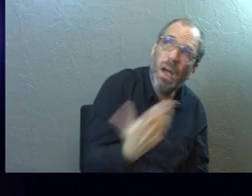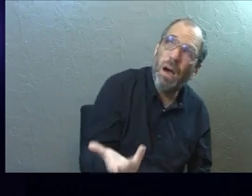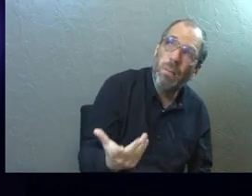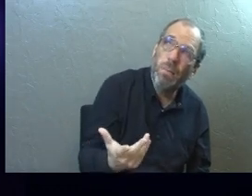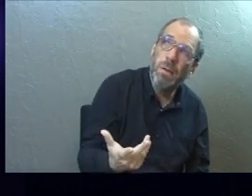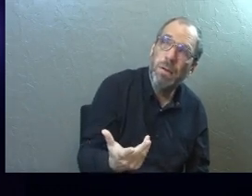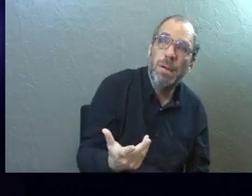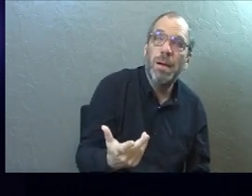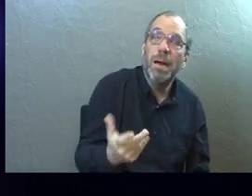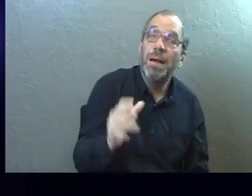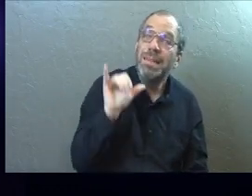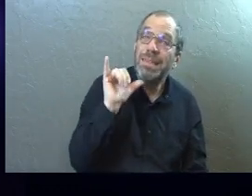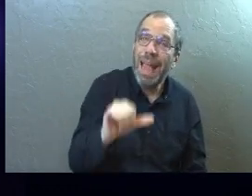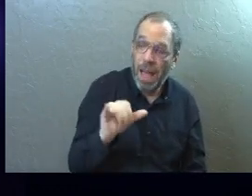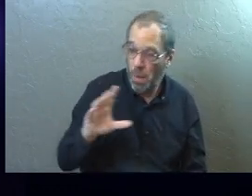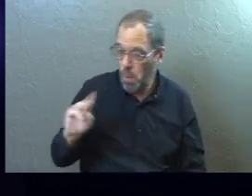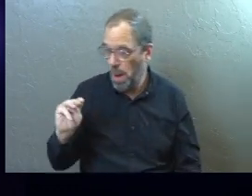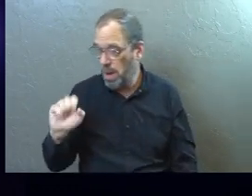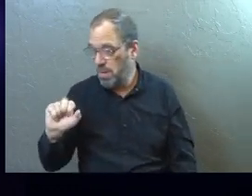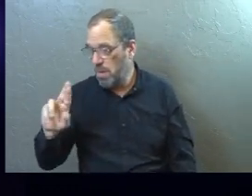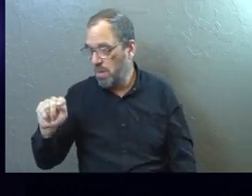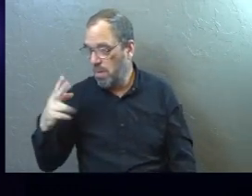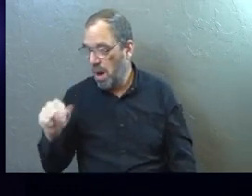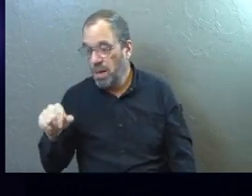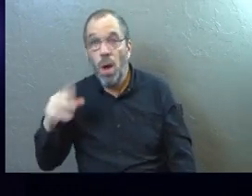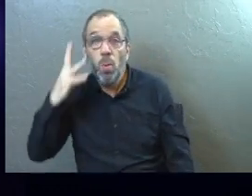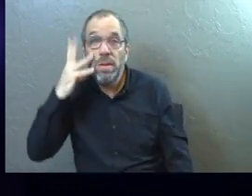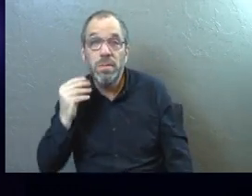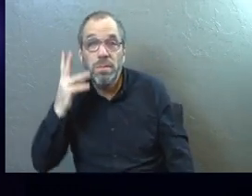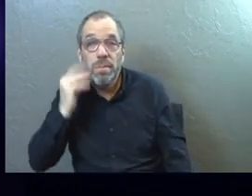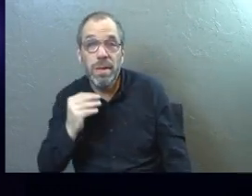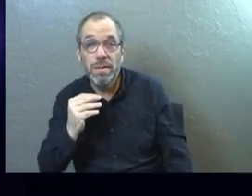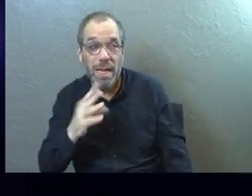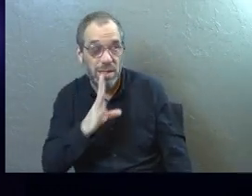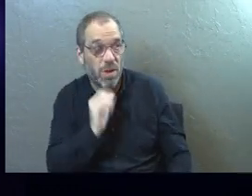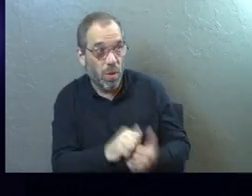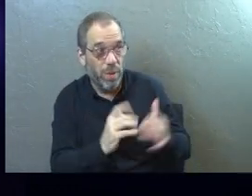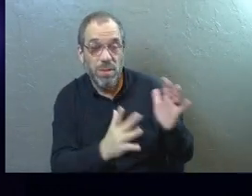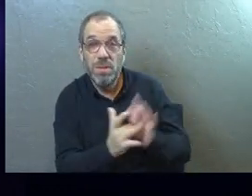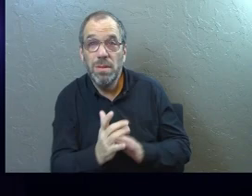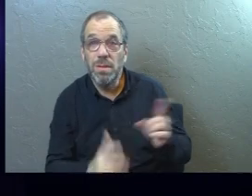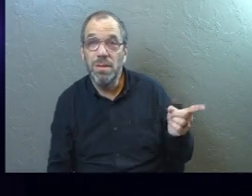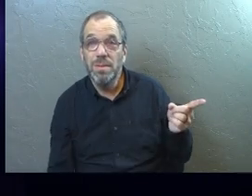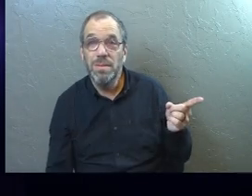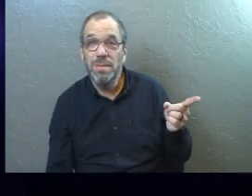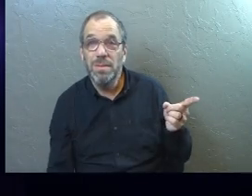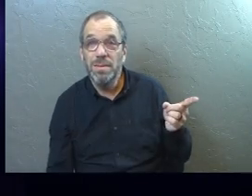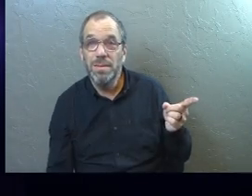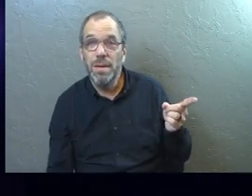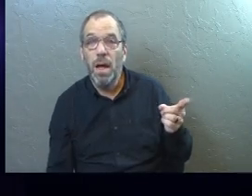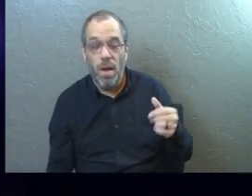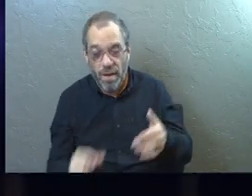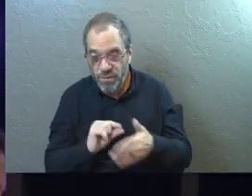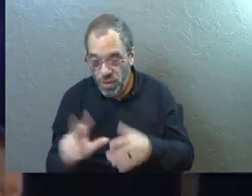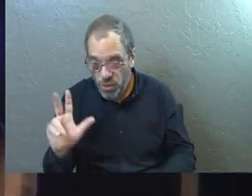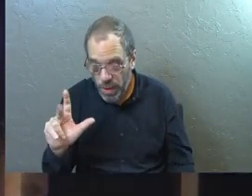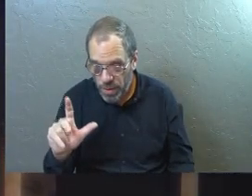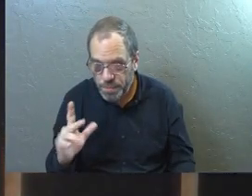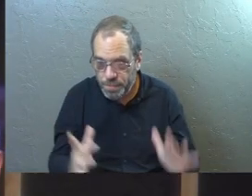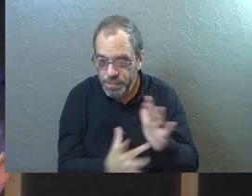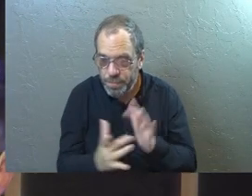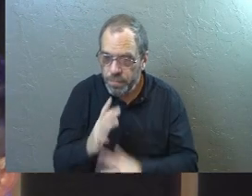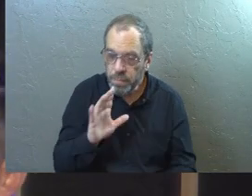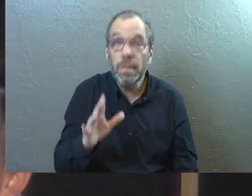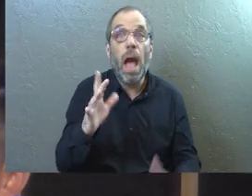See, now you're entering into what Martha was feeling in that moment as she spoke with Jesus. Verse 23, Jesus